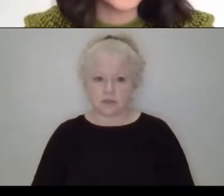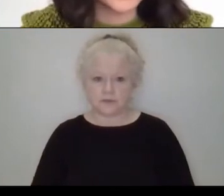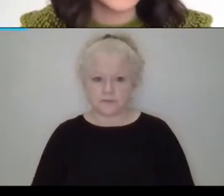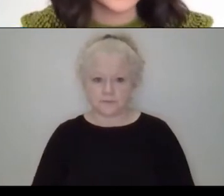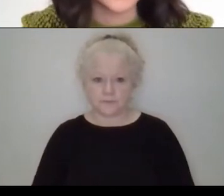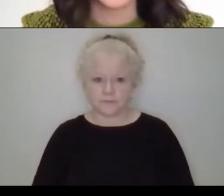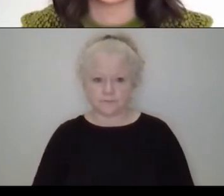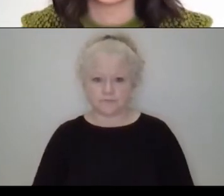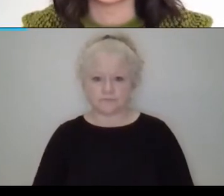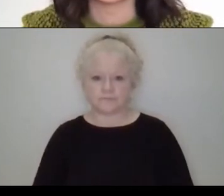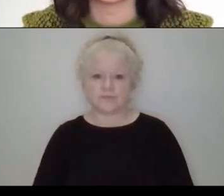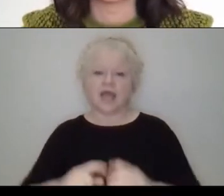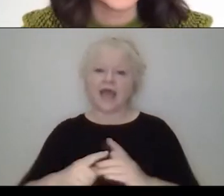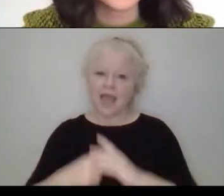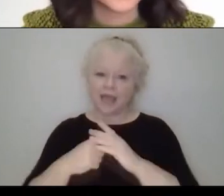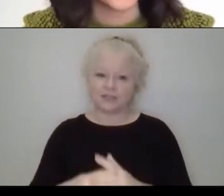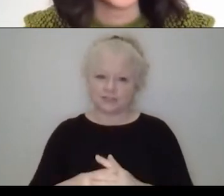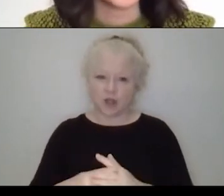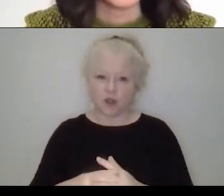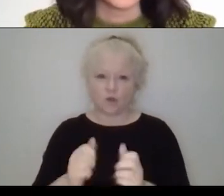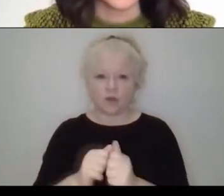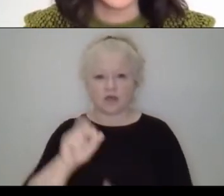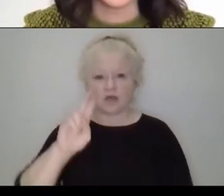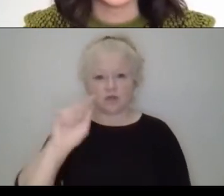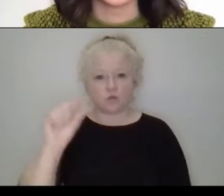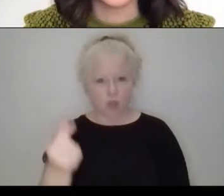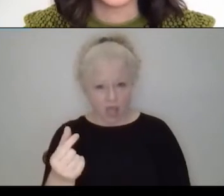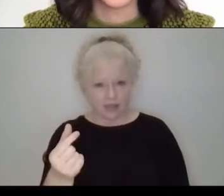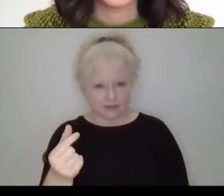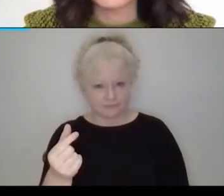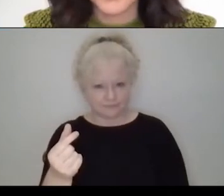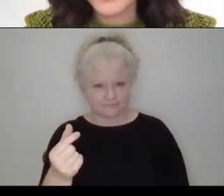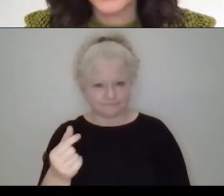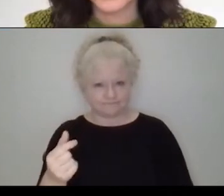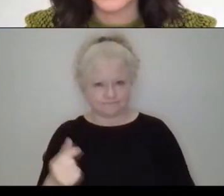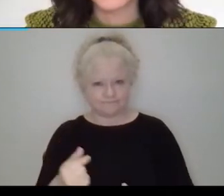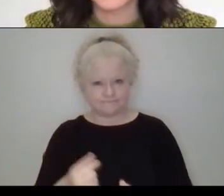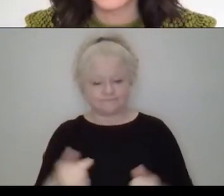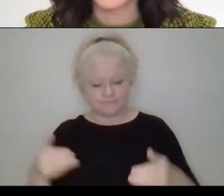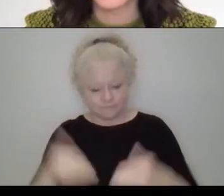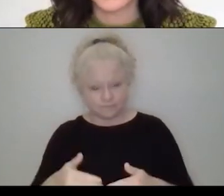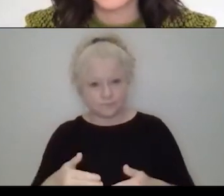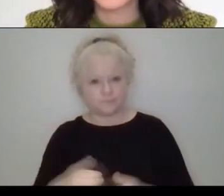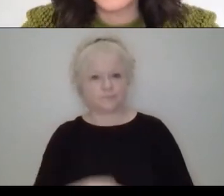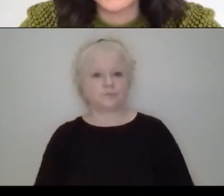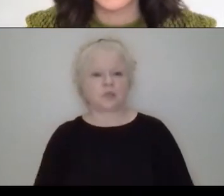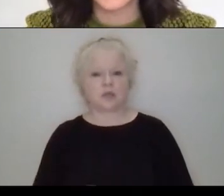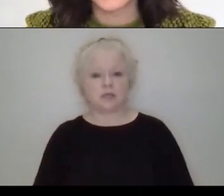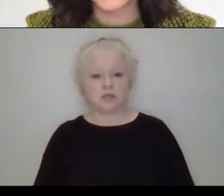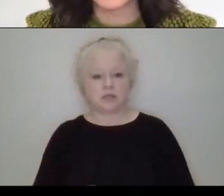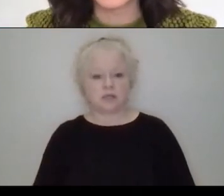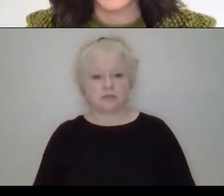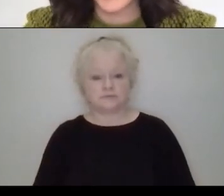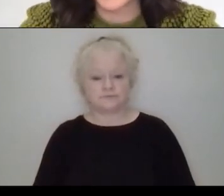always started designing rocks and I choose drugs because actually it's